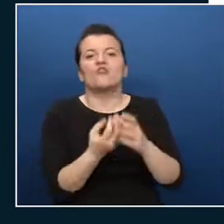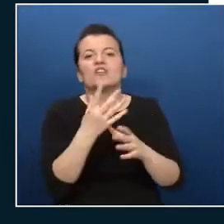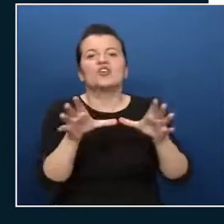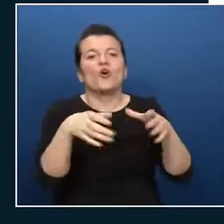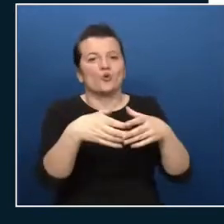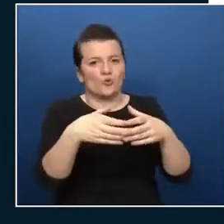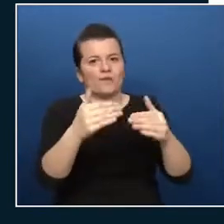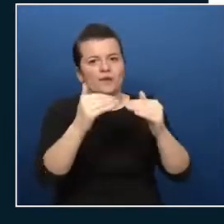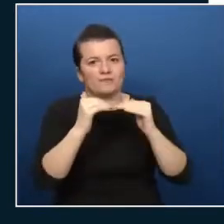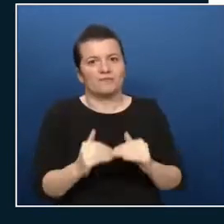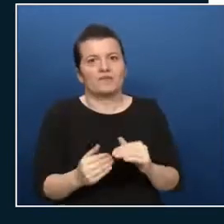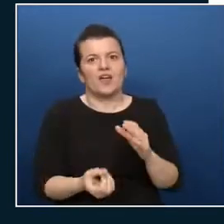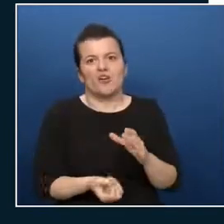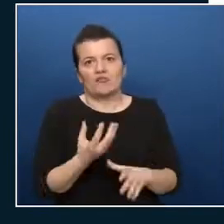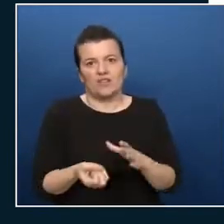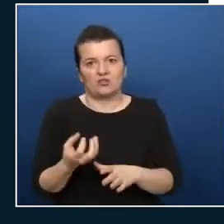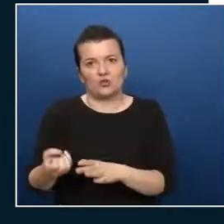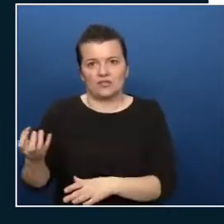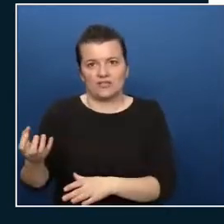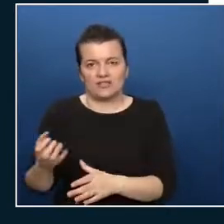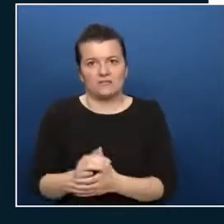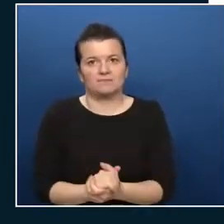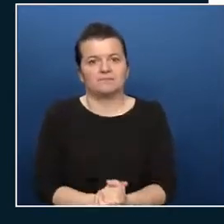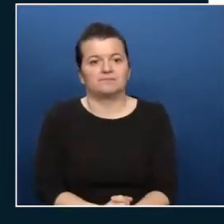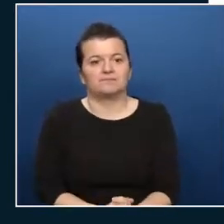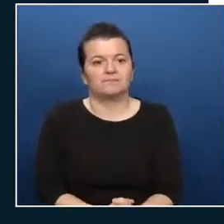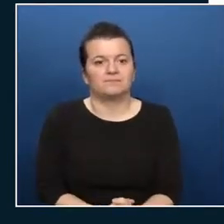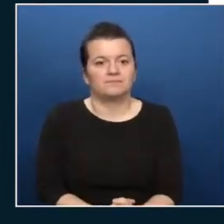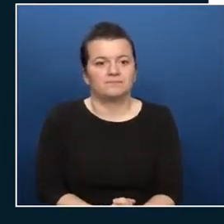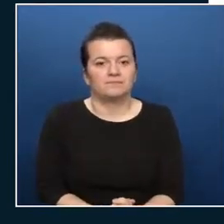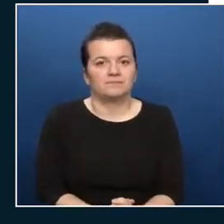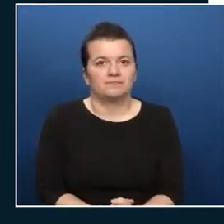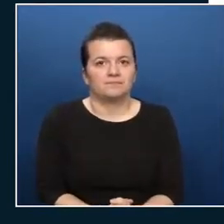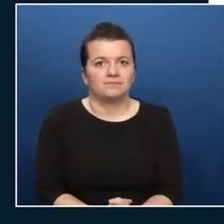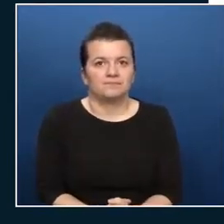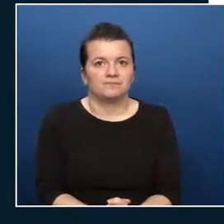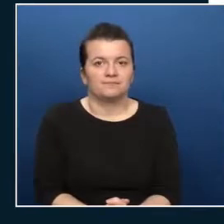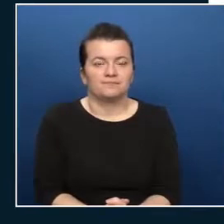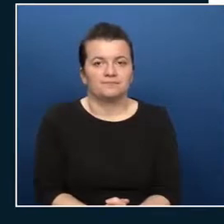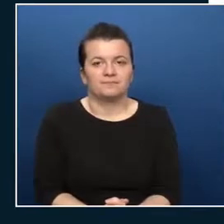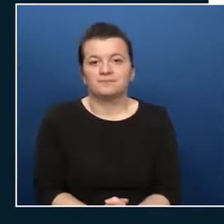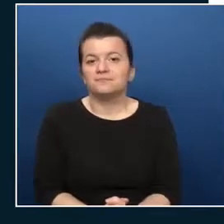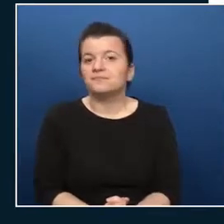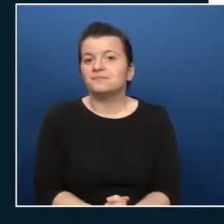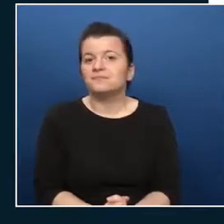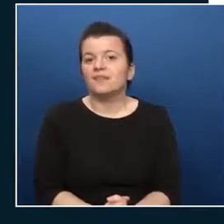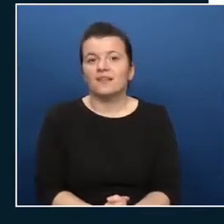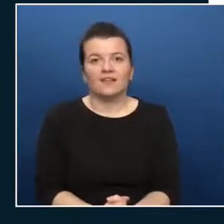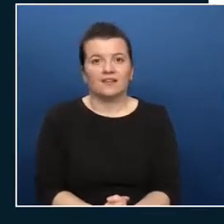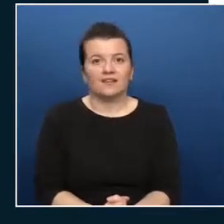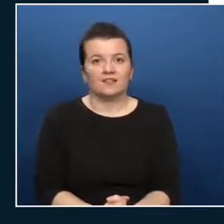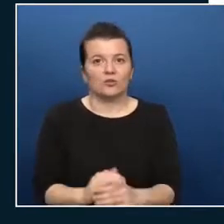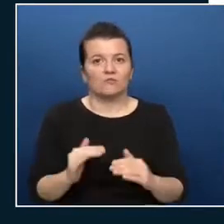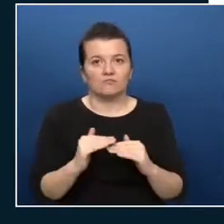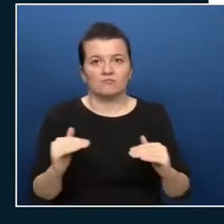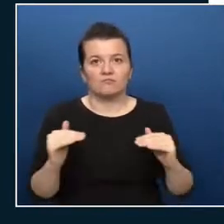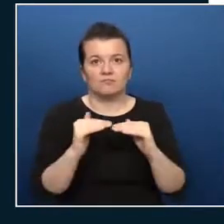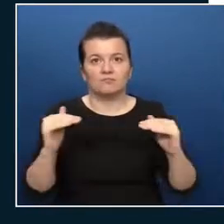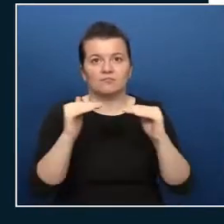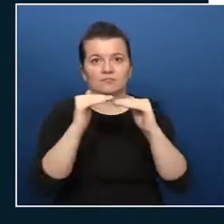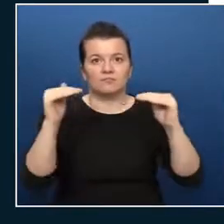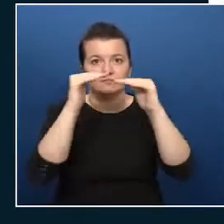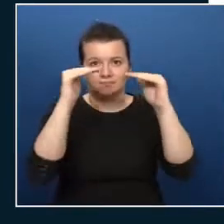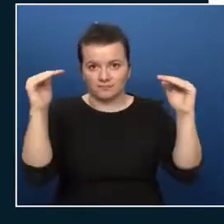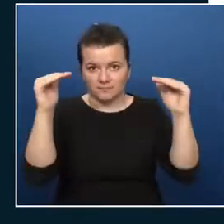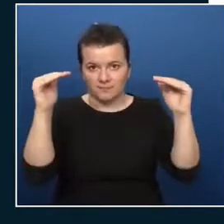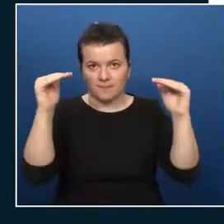finally you have your resources and like I mentioned before the underlying levels inherit the